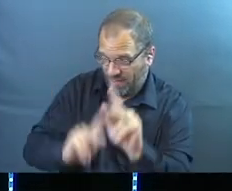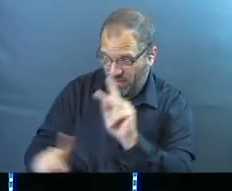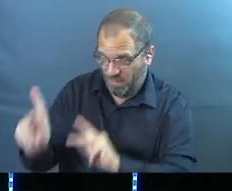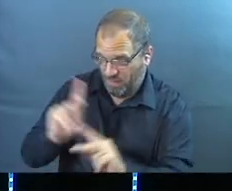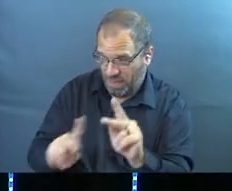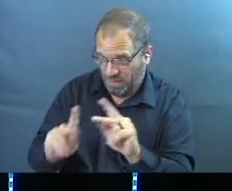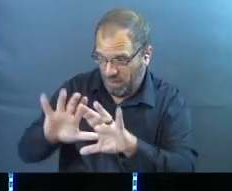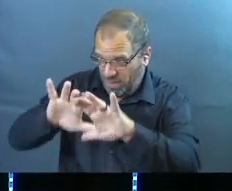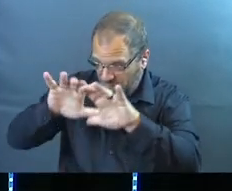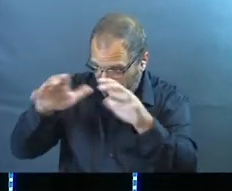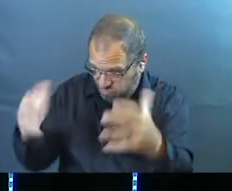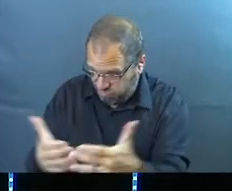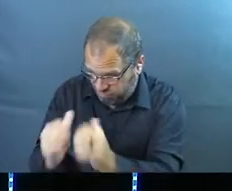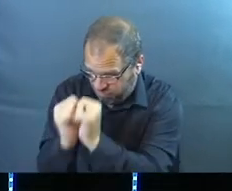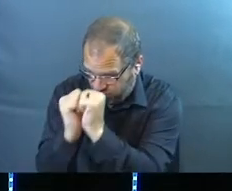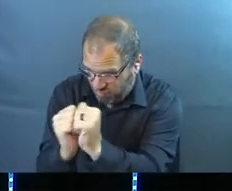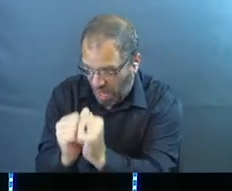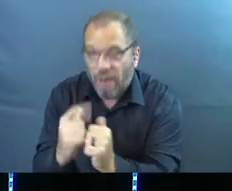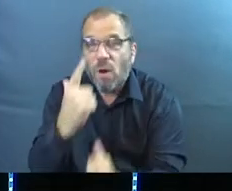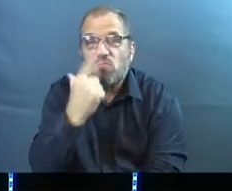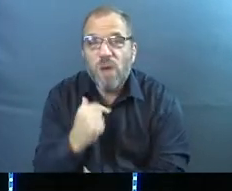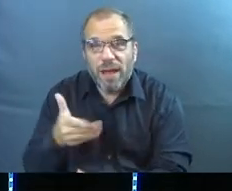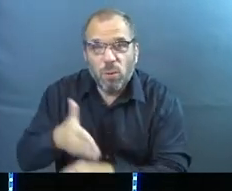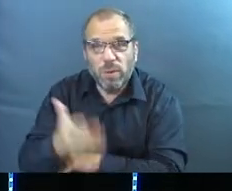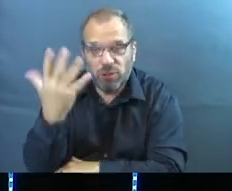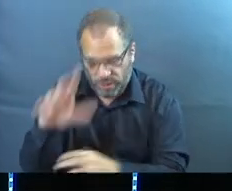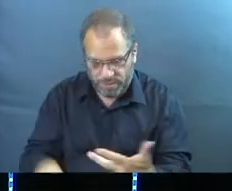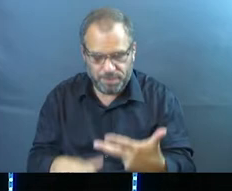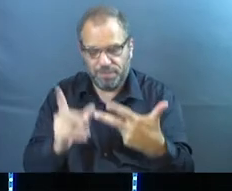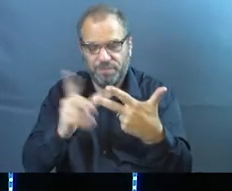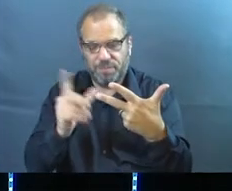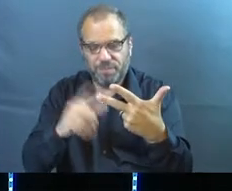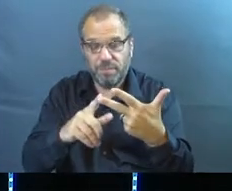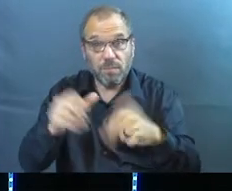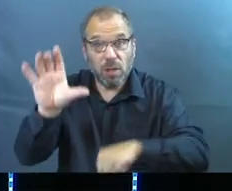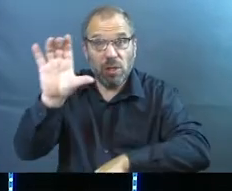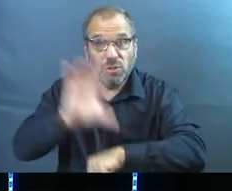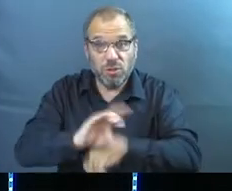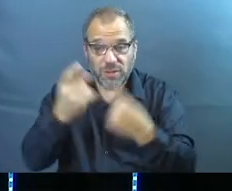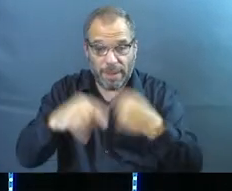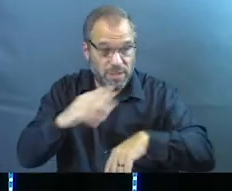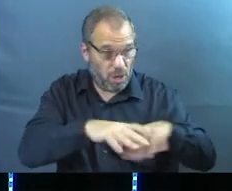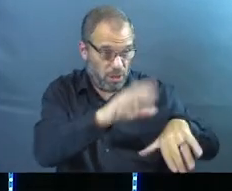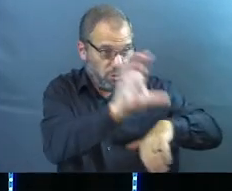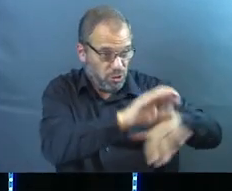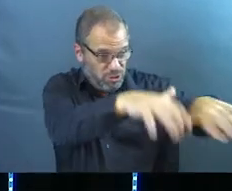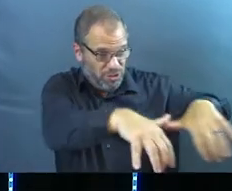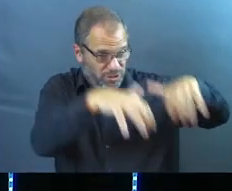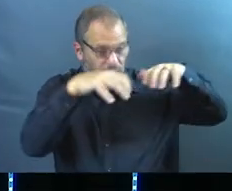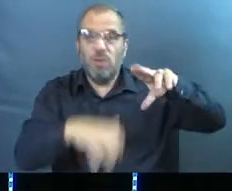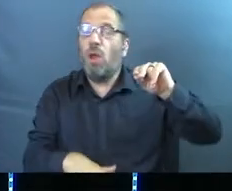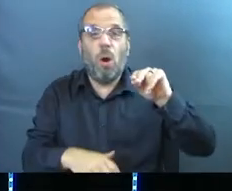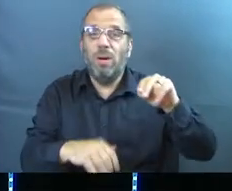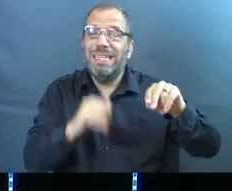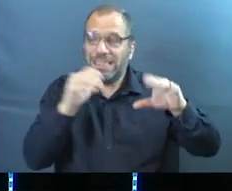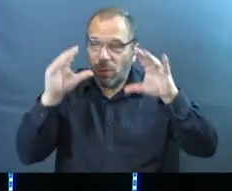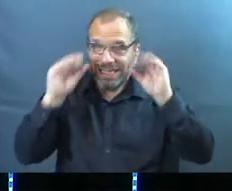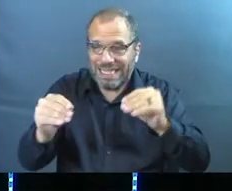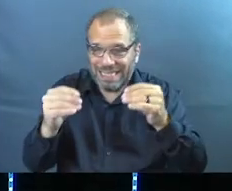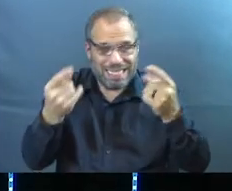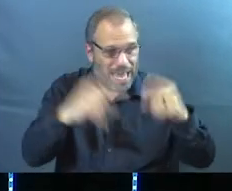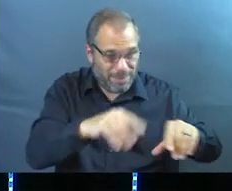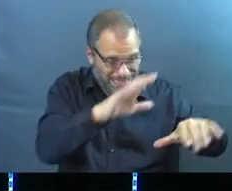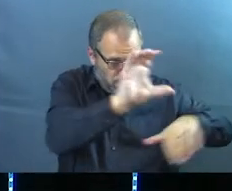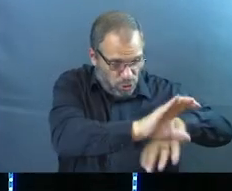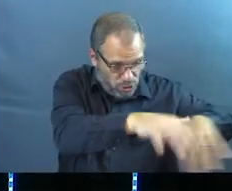followers. We're supposed to be a group of redwood trees. Next, is church just what happens on a stage? No. Teaching and worship happens